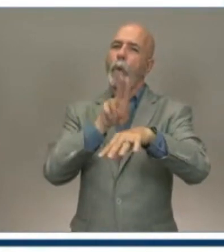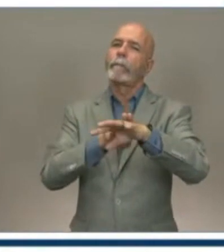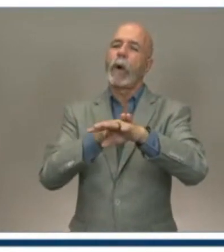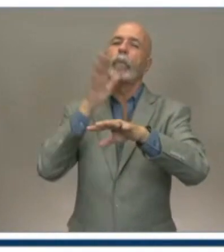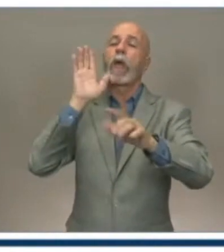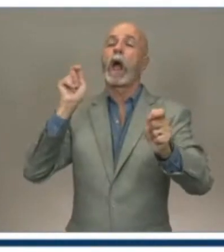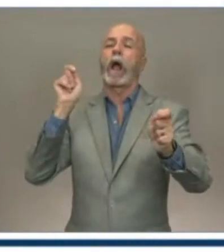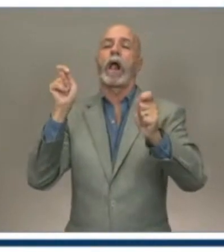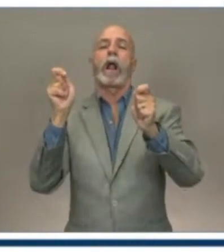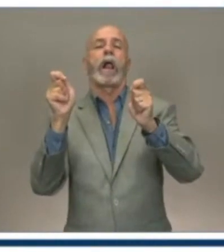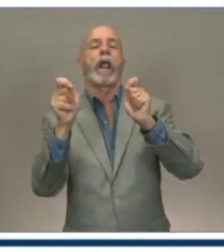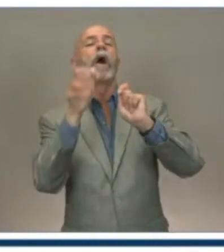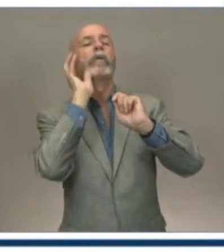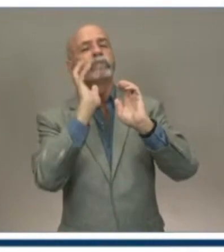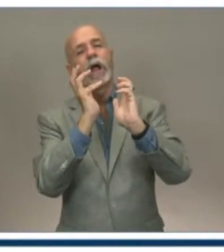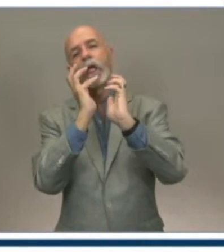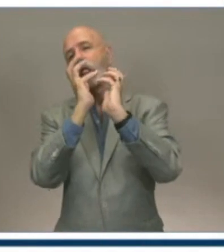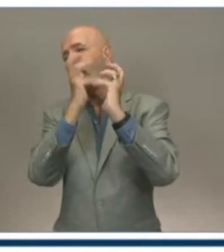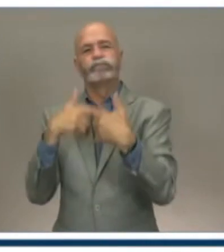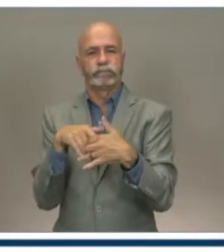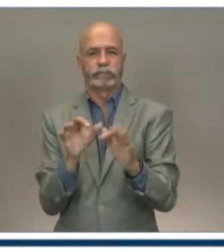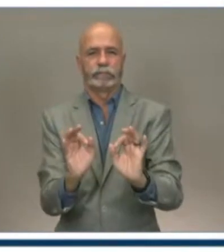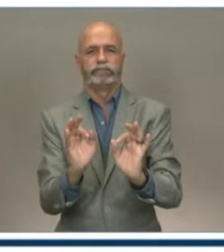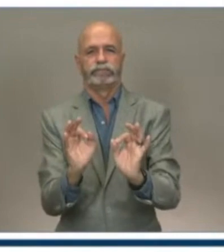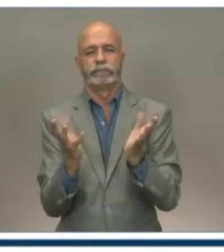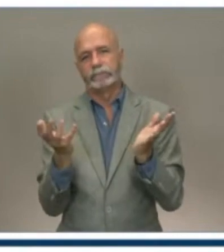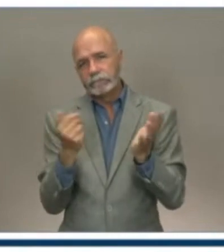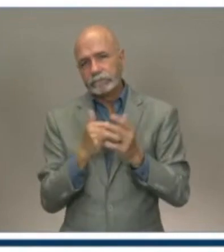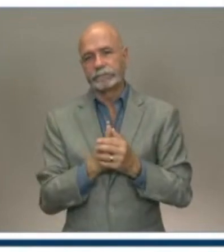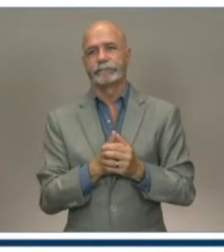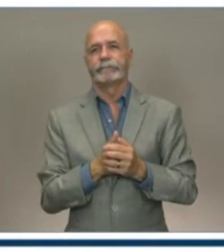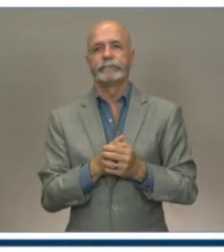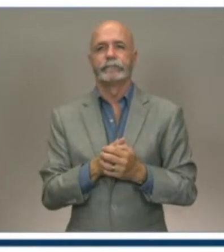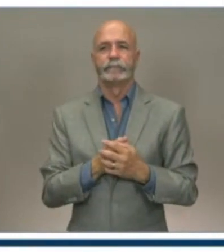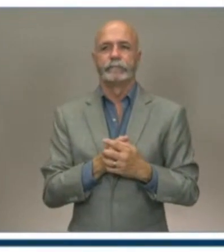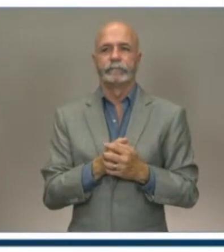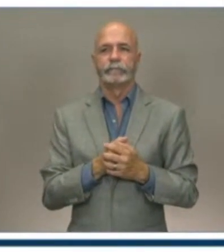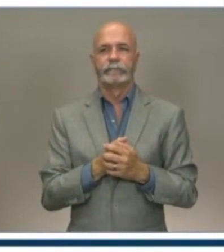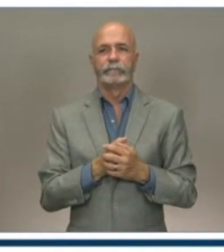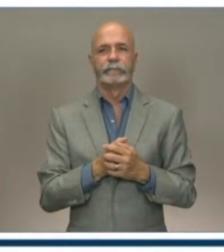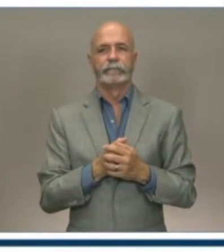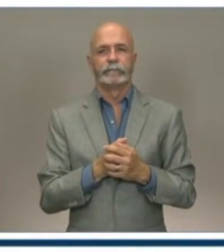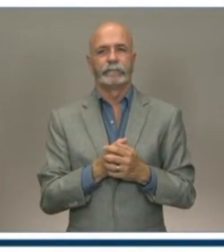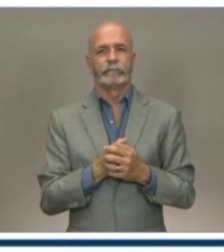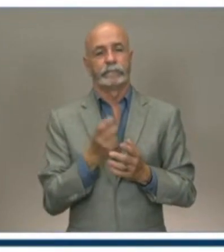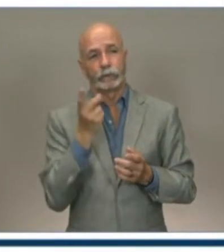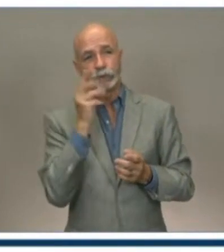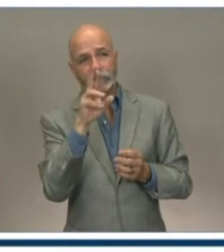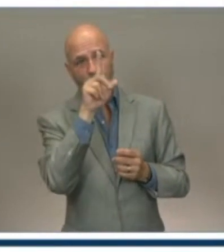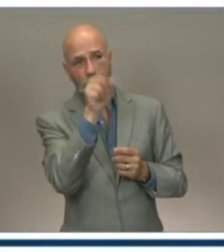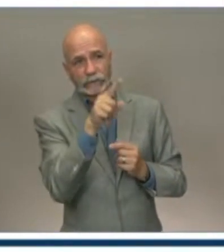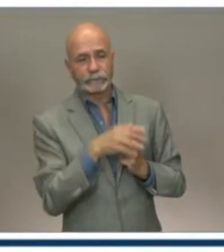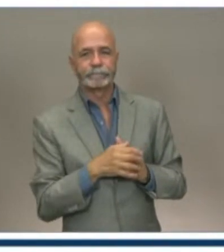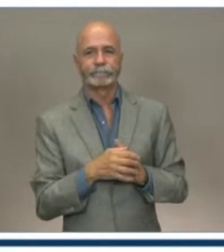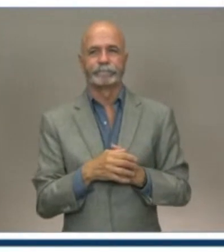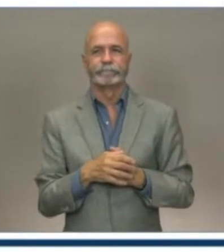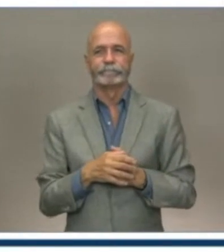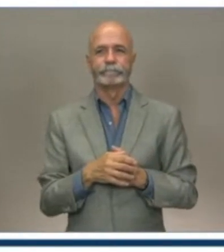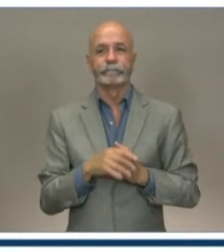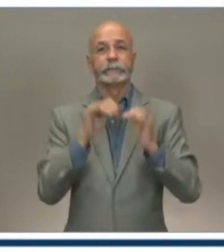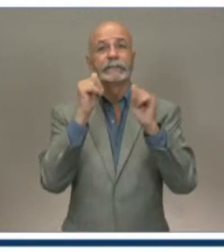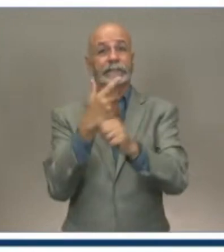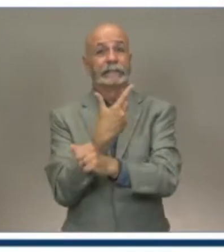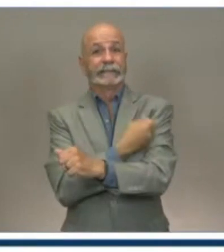Go ahead with your follow-up. Pat? This question is for Dr. Strang. Does the vaccine mandate include those who are